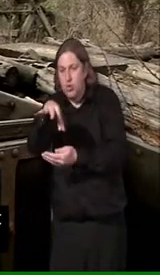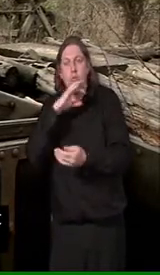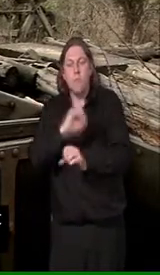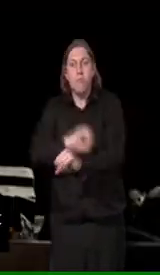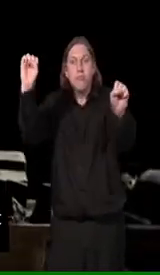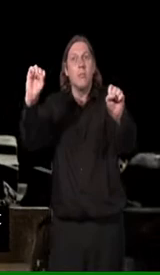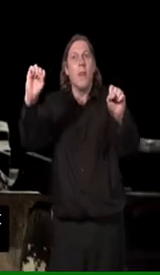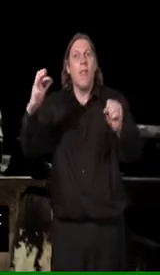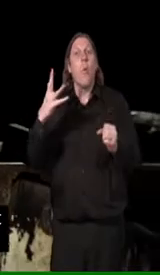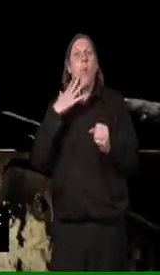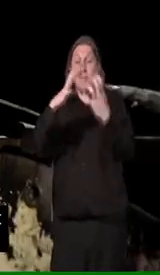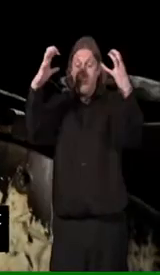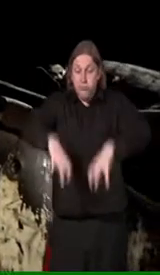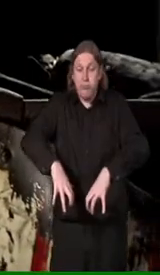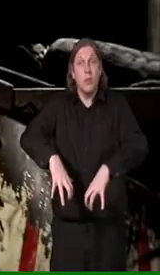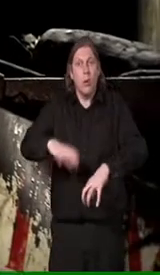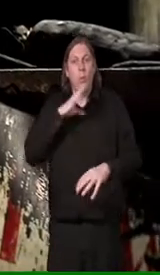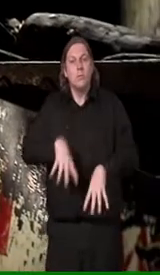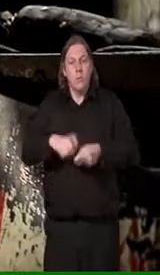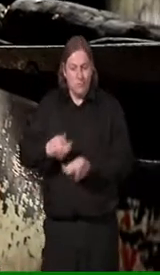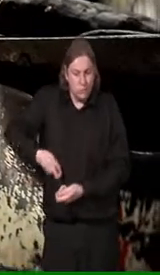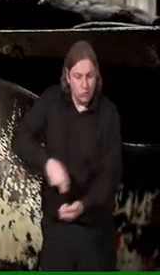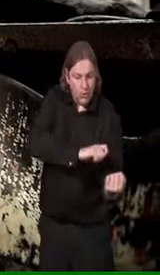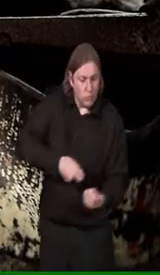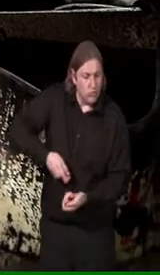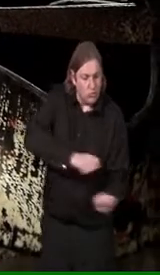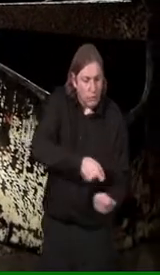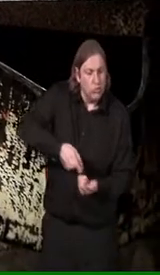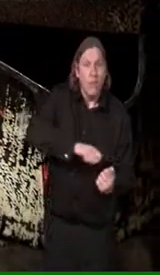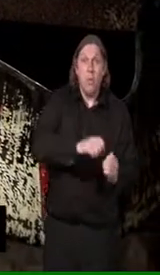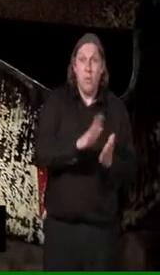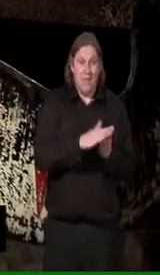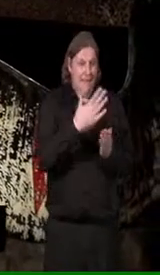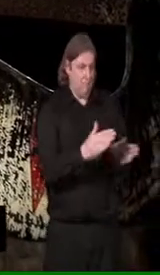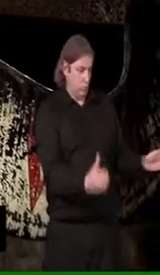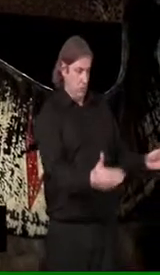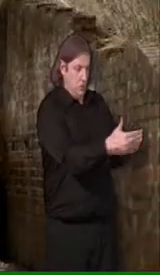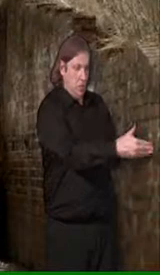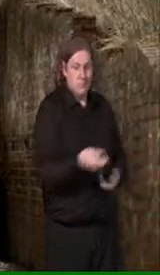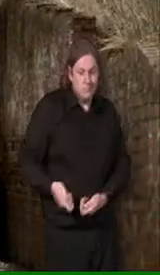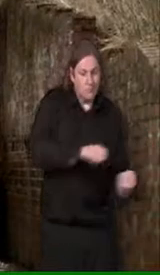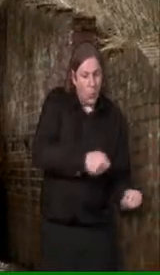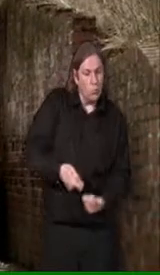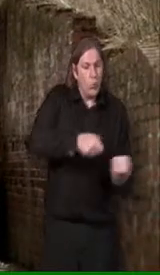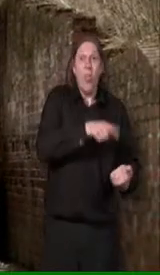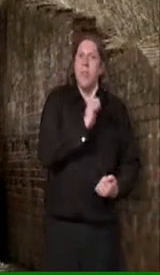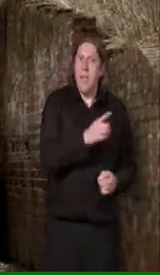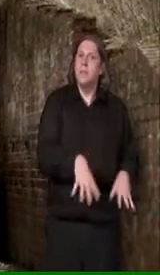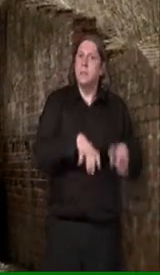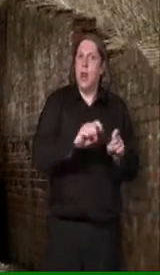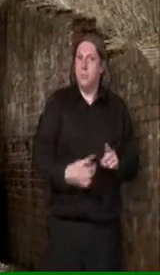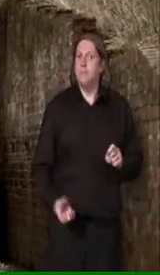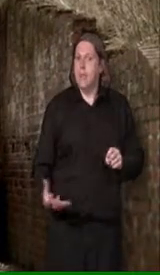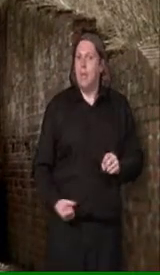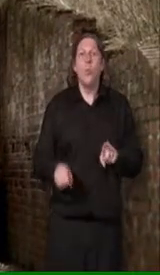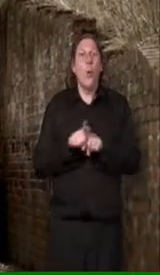use his coal shovel, start hand filling coal into tubs, making money. Also in the mine, we can see one of the earliest machines be